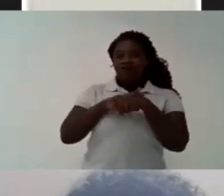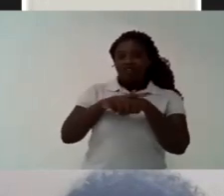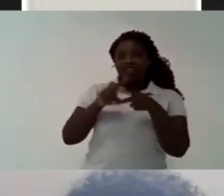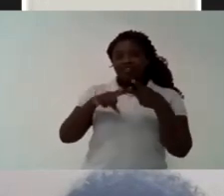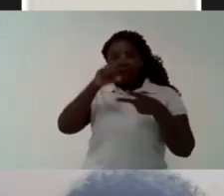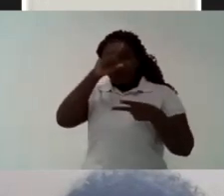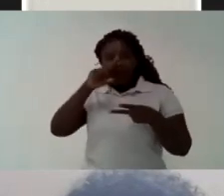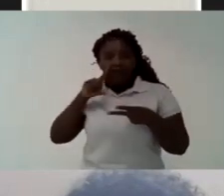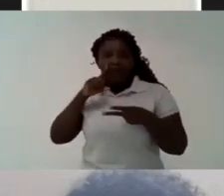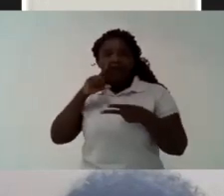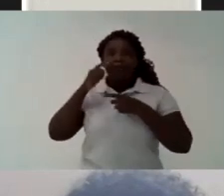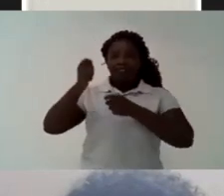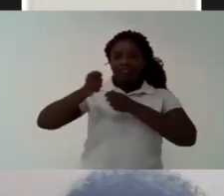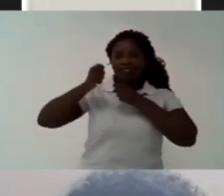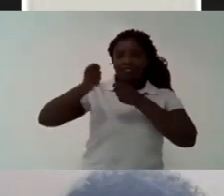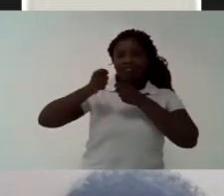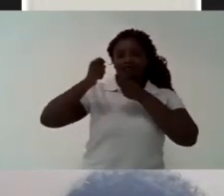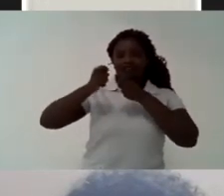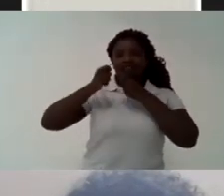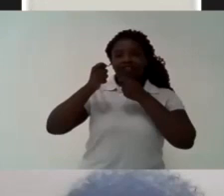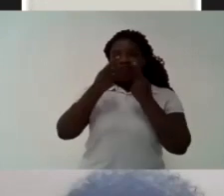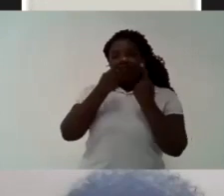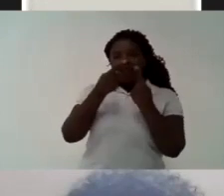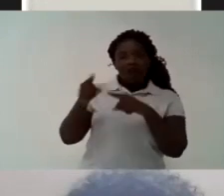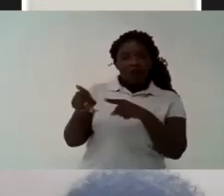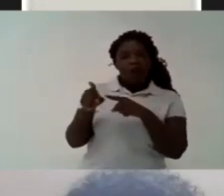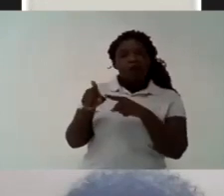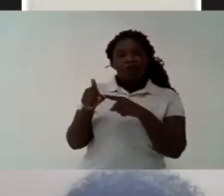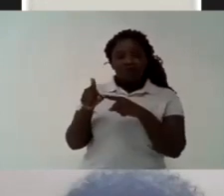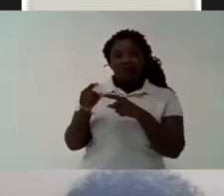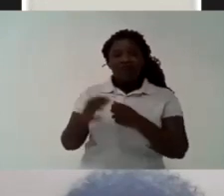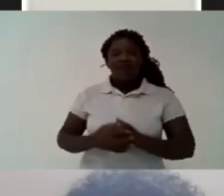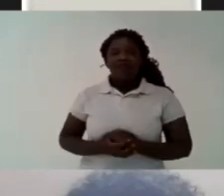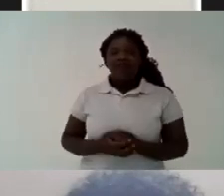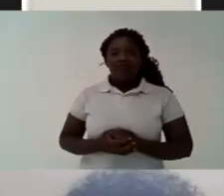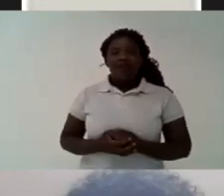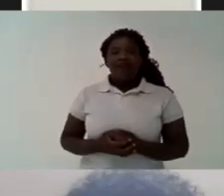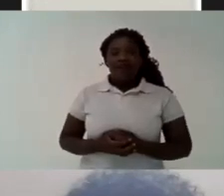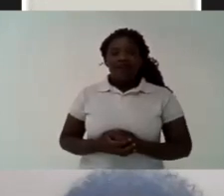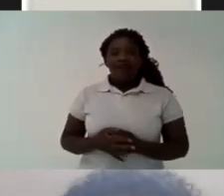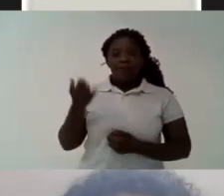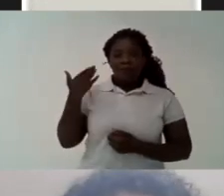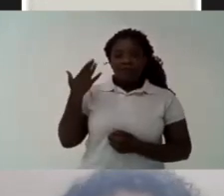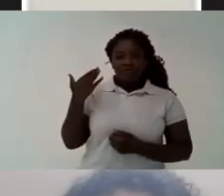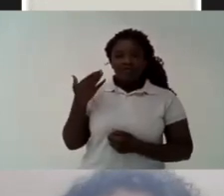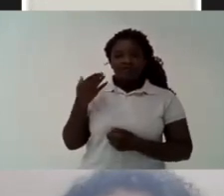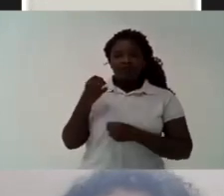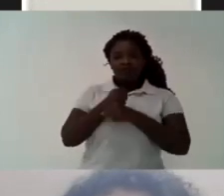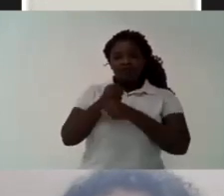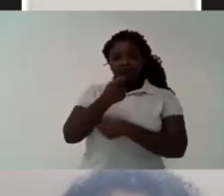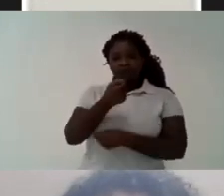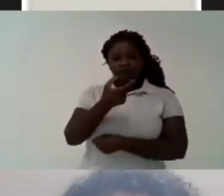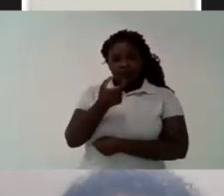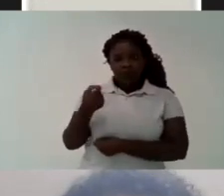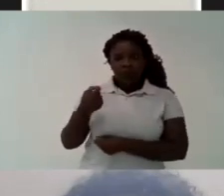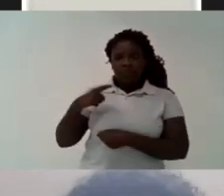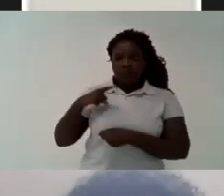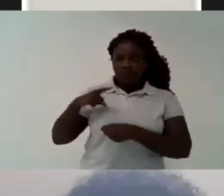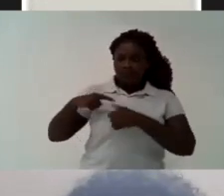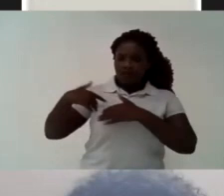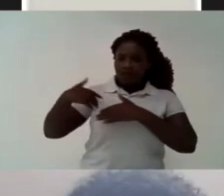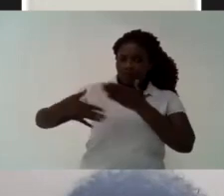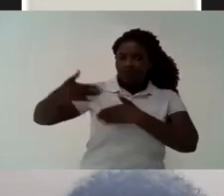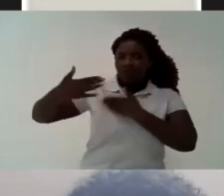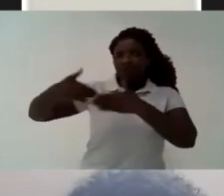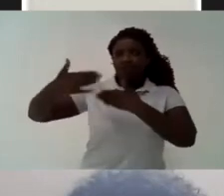science defense University defense Because there is at this moment in the country a project of destruction